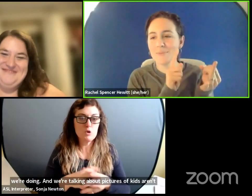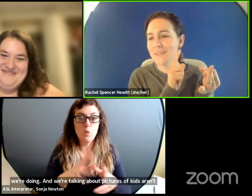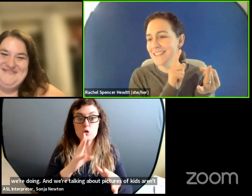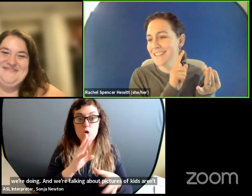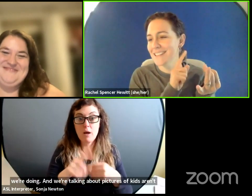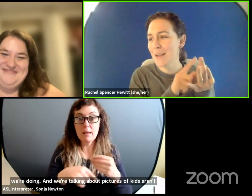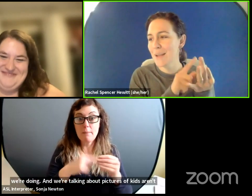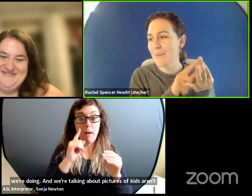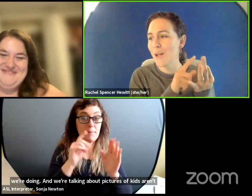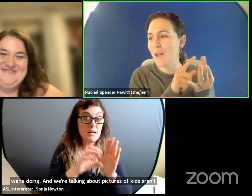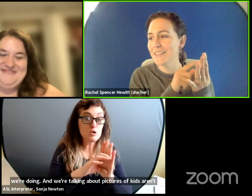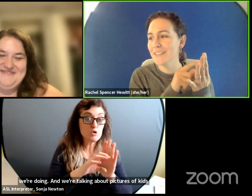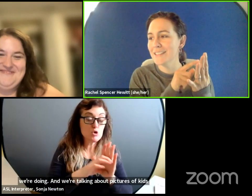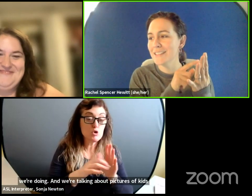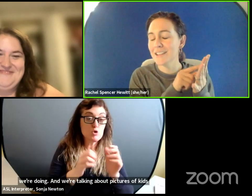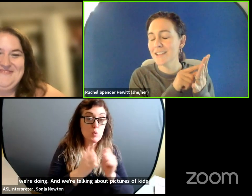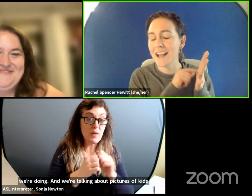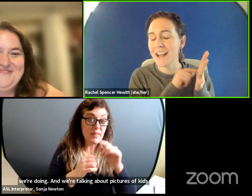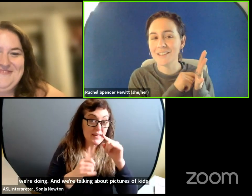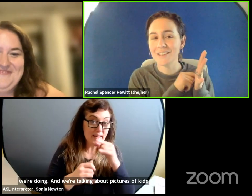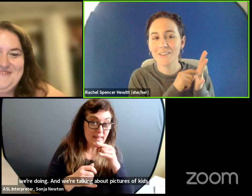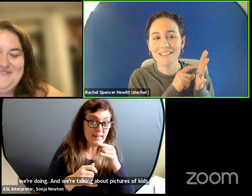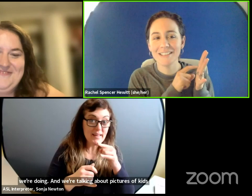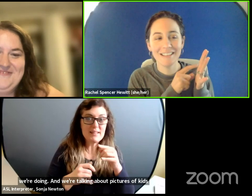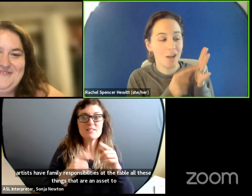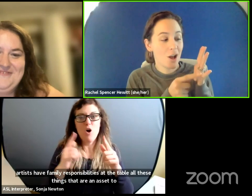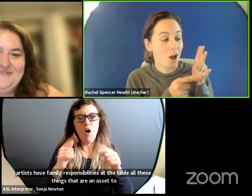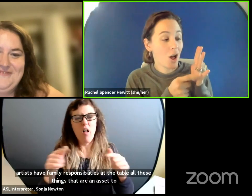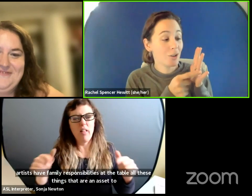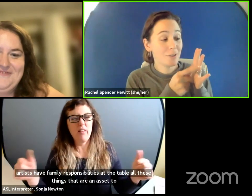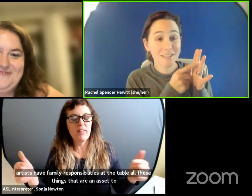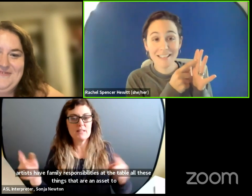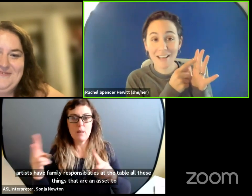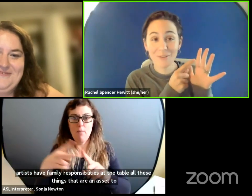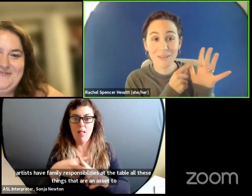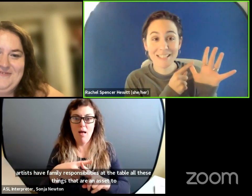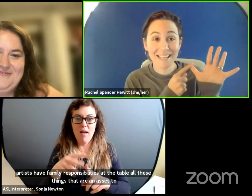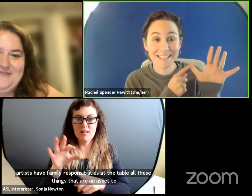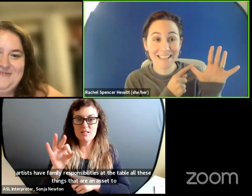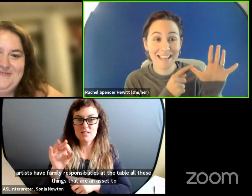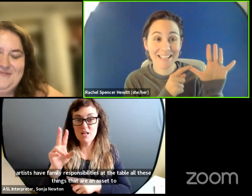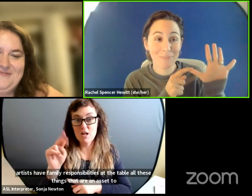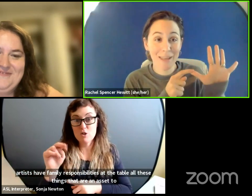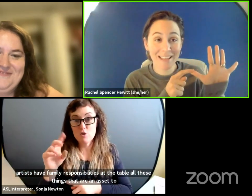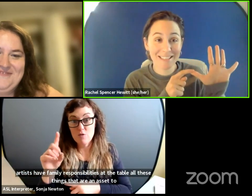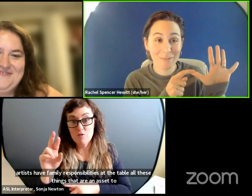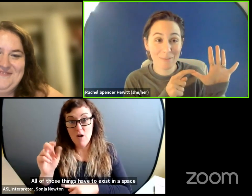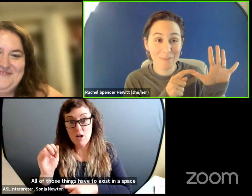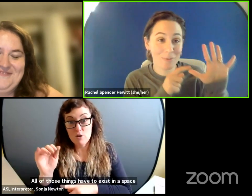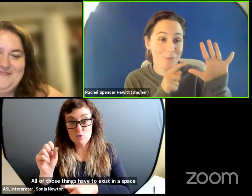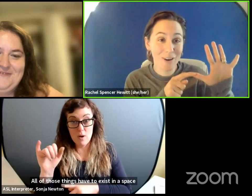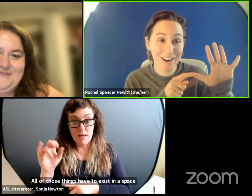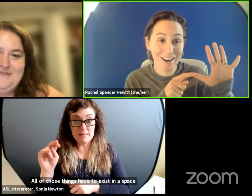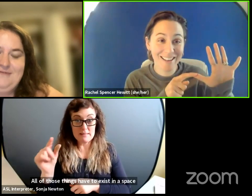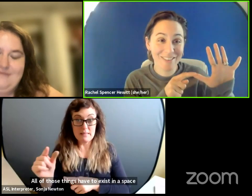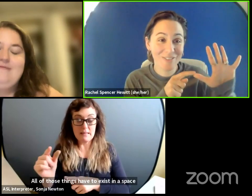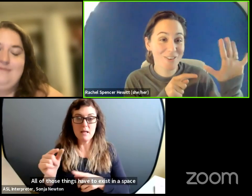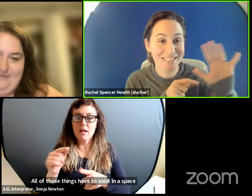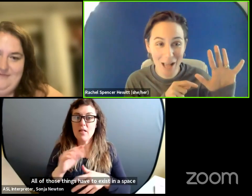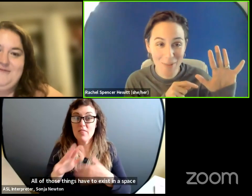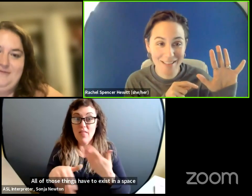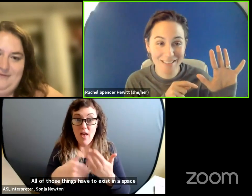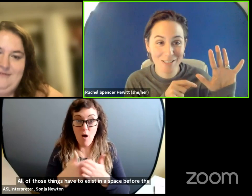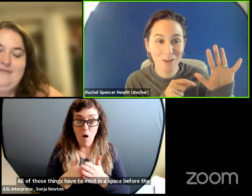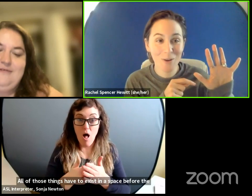responsibilities at the table, all of these things that are an asset to fundraising, all of those things have to exist in a space before the